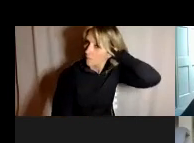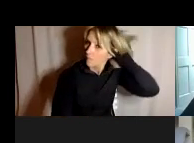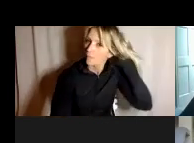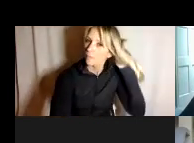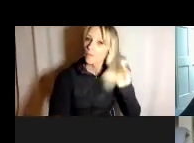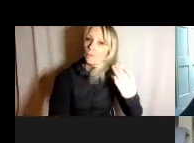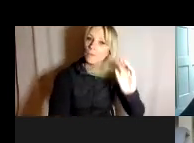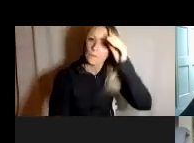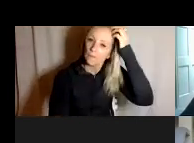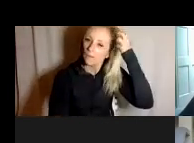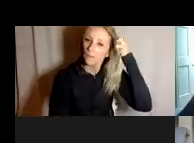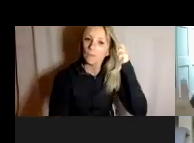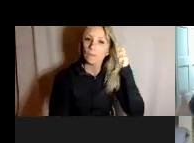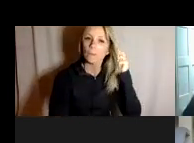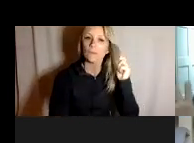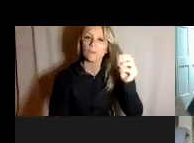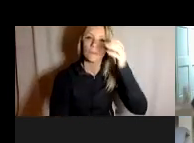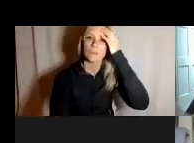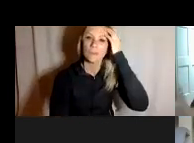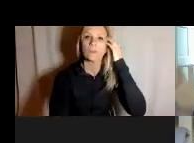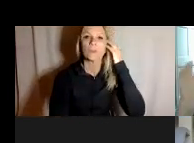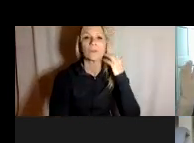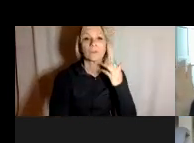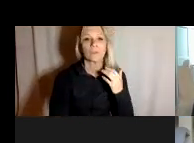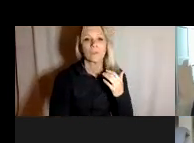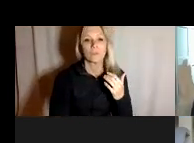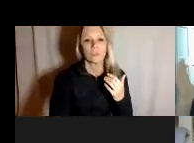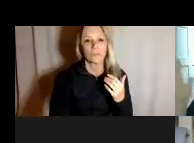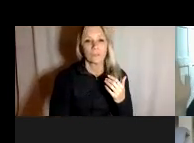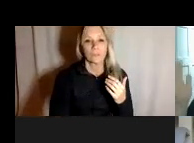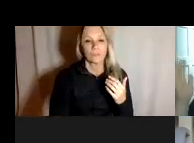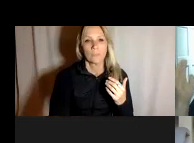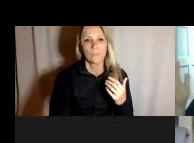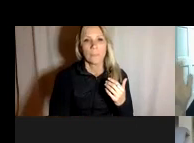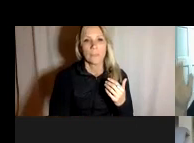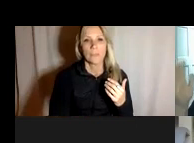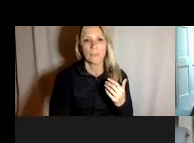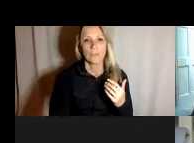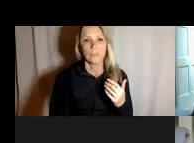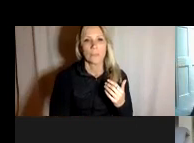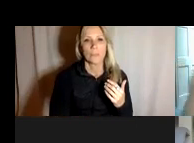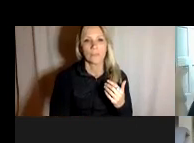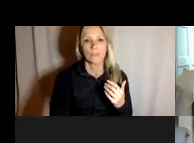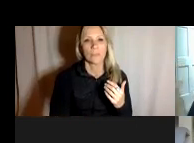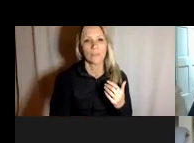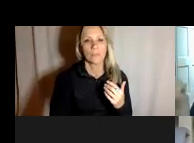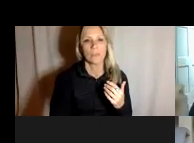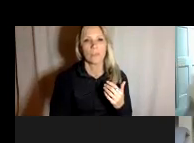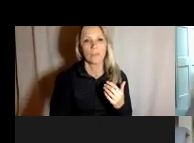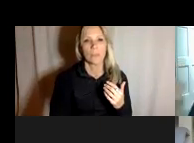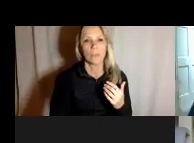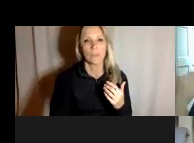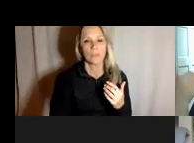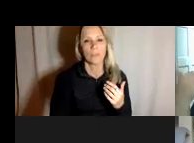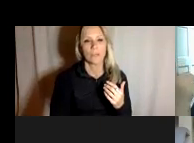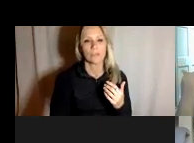so those are the two federal laws and i think that if you could go into every iep meeting or every meeting with the with